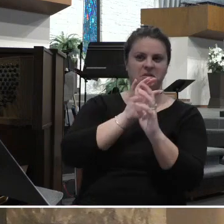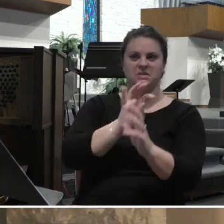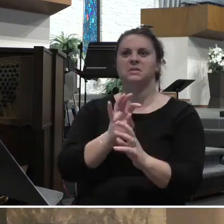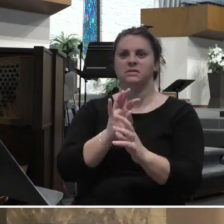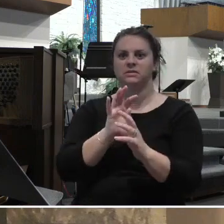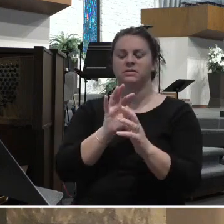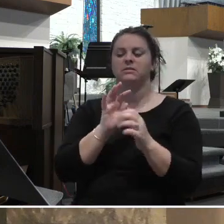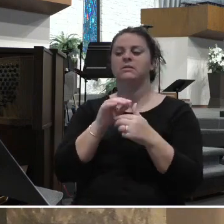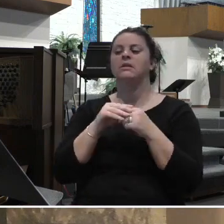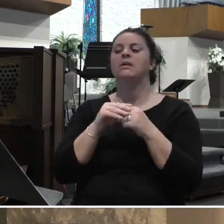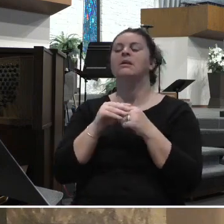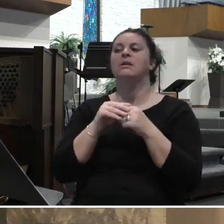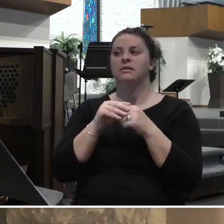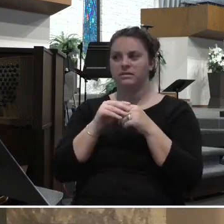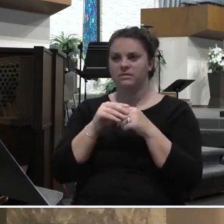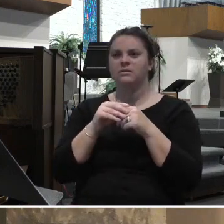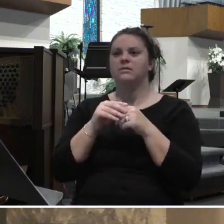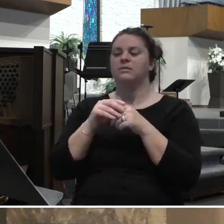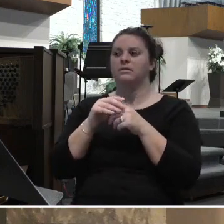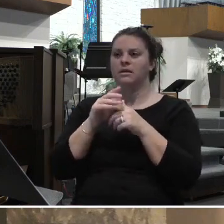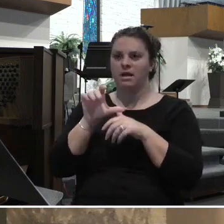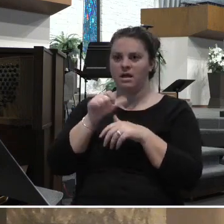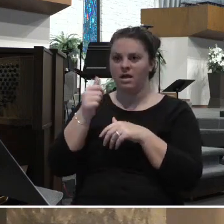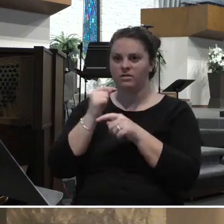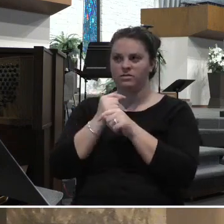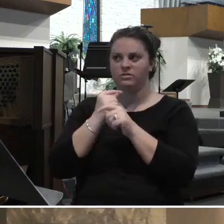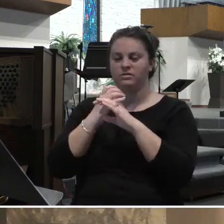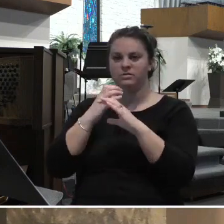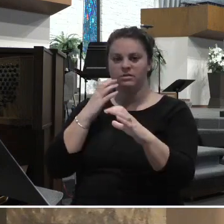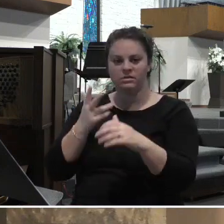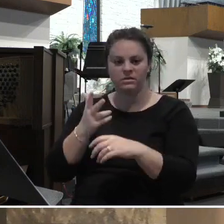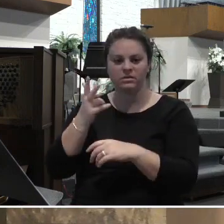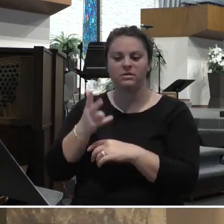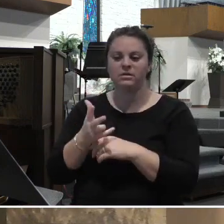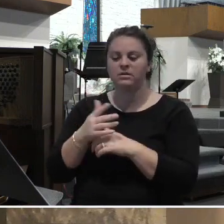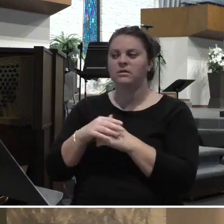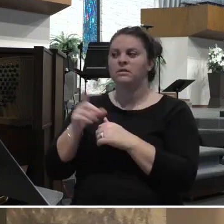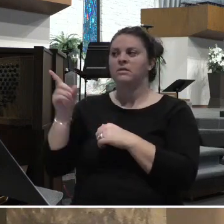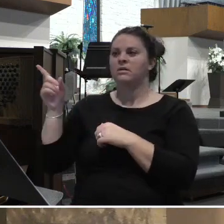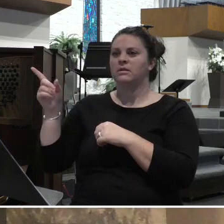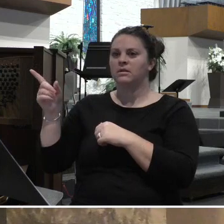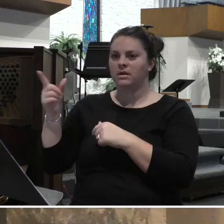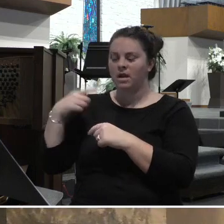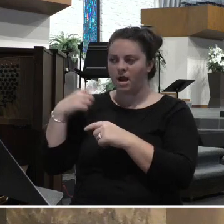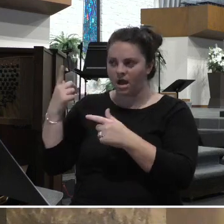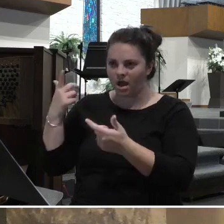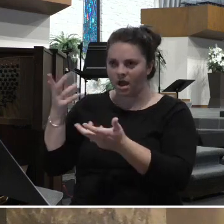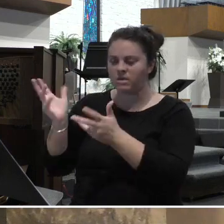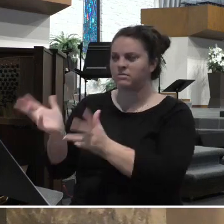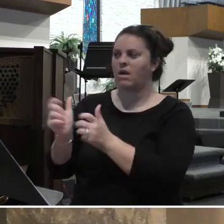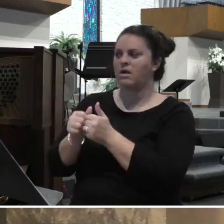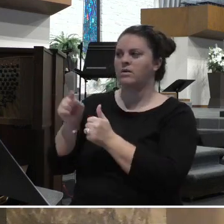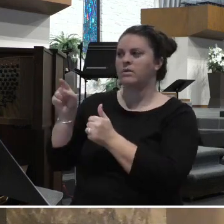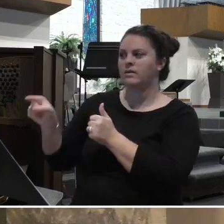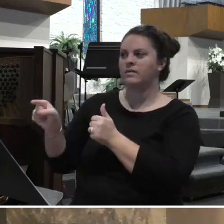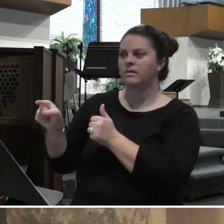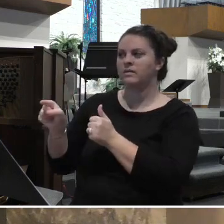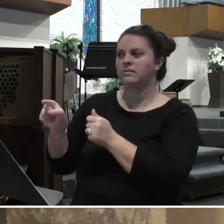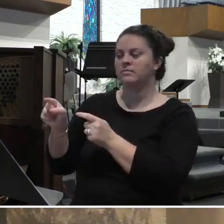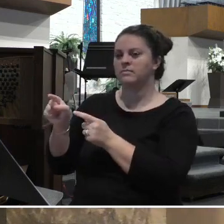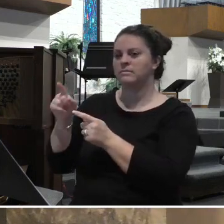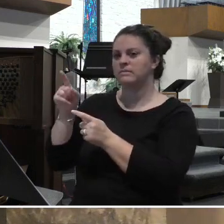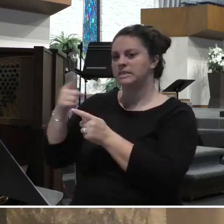only late because I was the one that had to get my kids on the bus today because my wife is sick. He hadn't slept in.